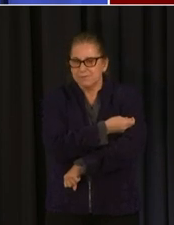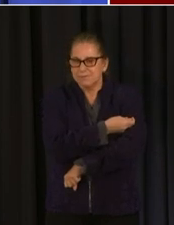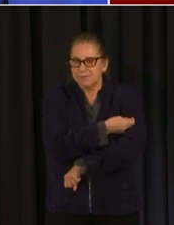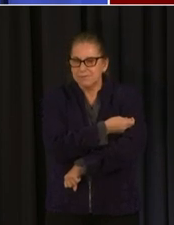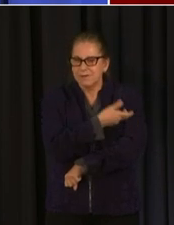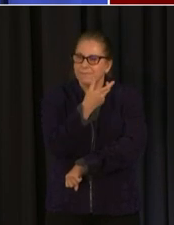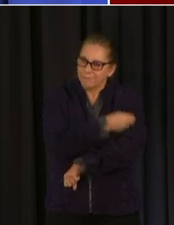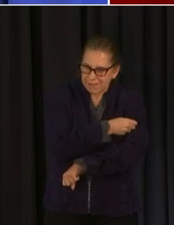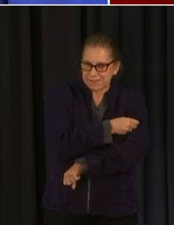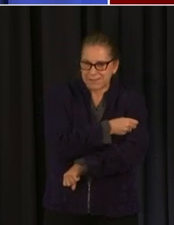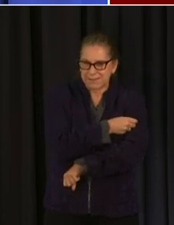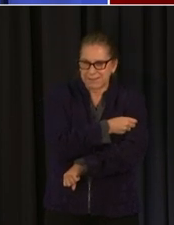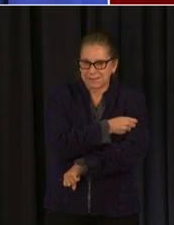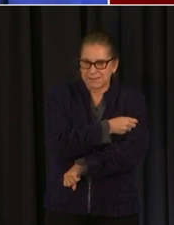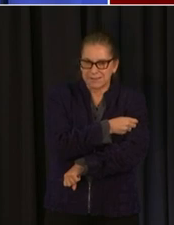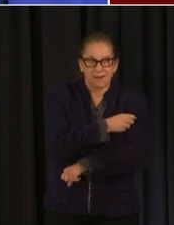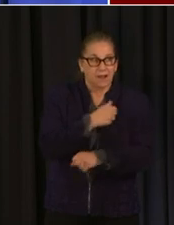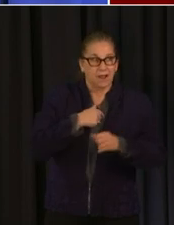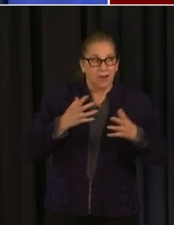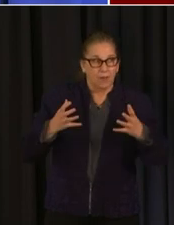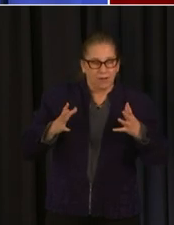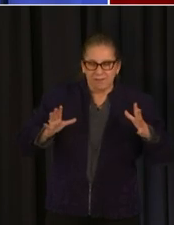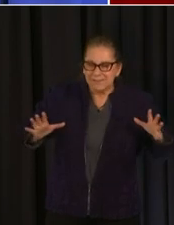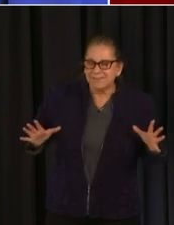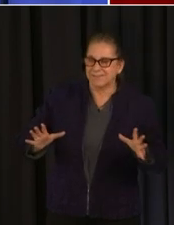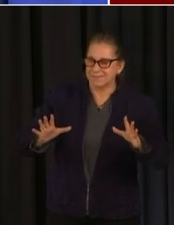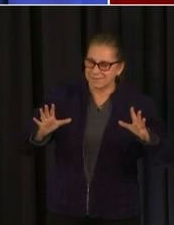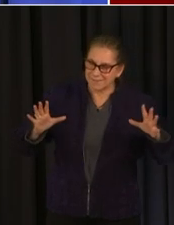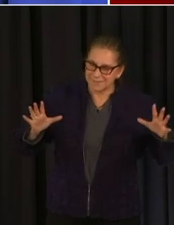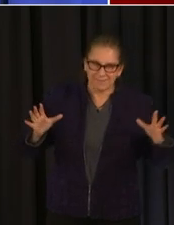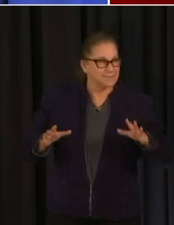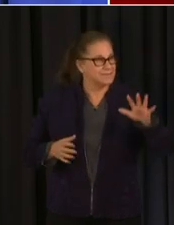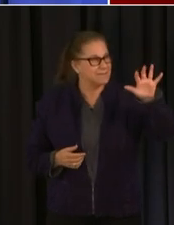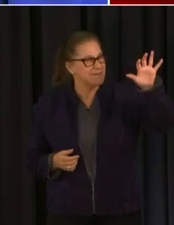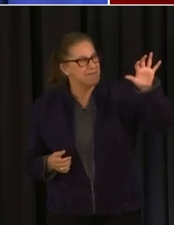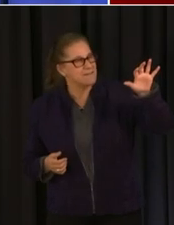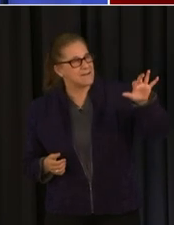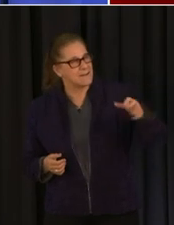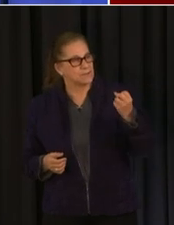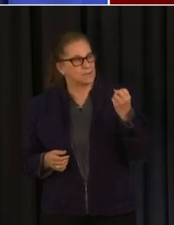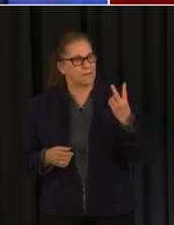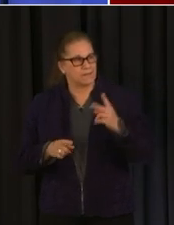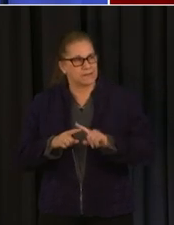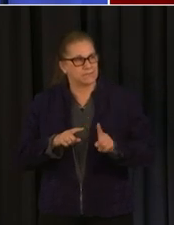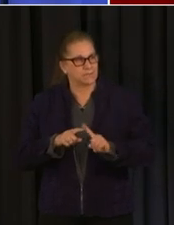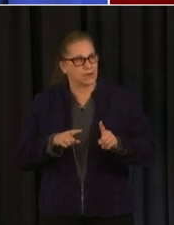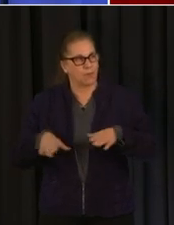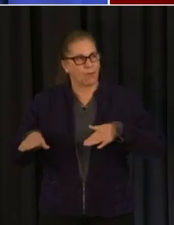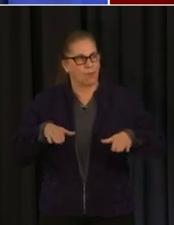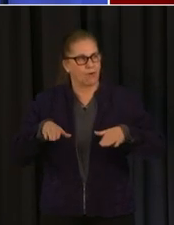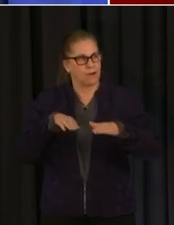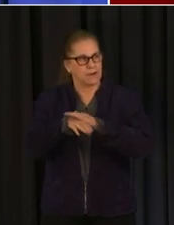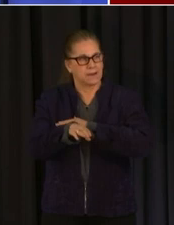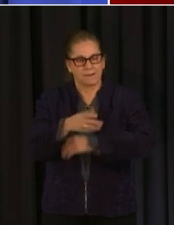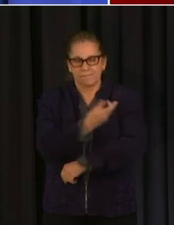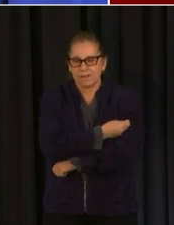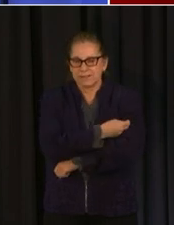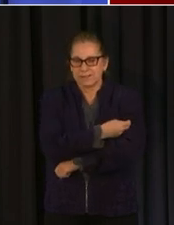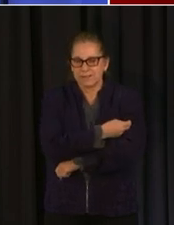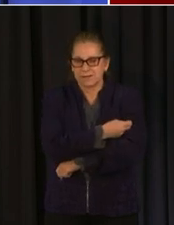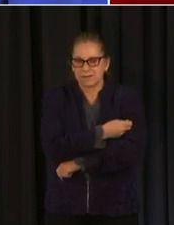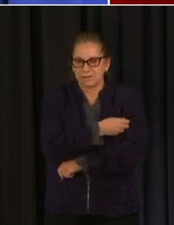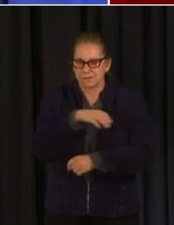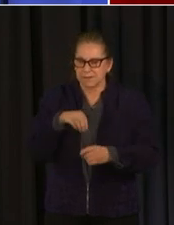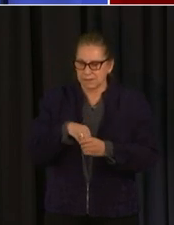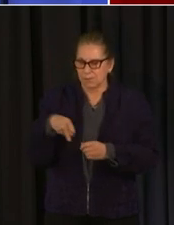to drive people uh to get vaccinated is the truth is um you saw all the risks to unvaccinated people we